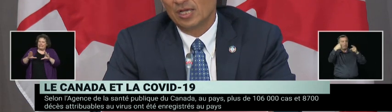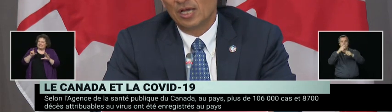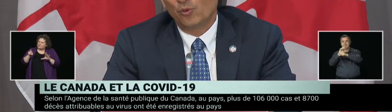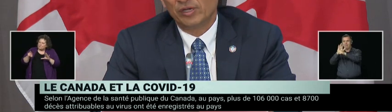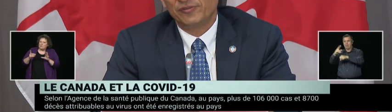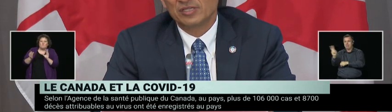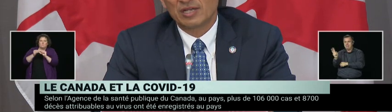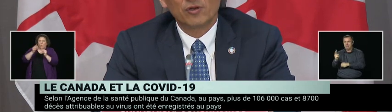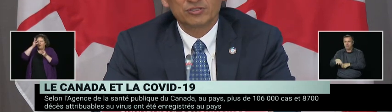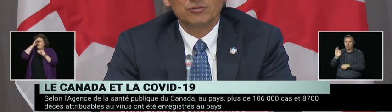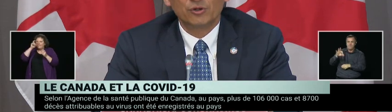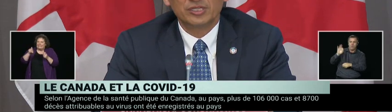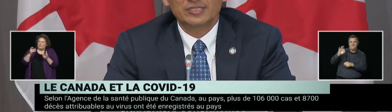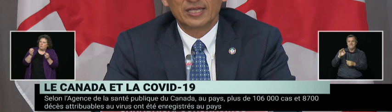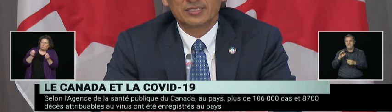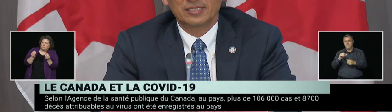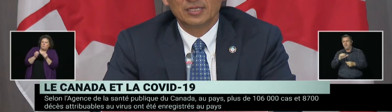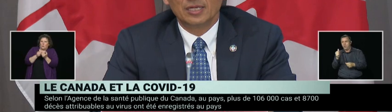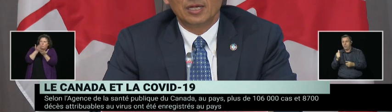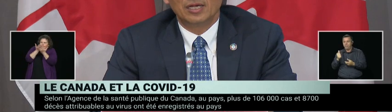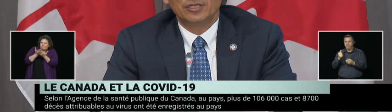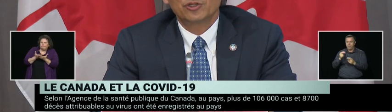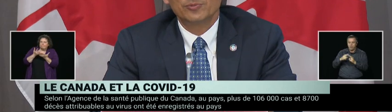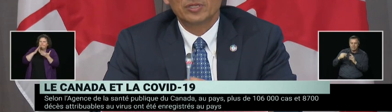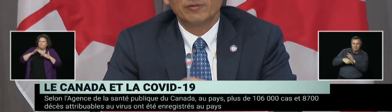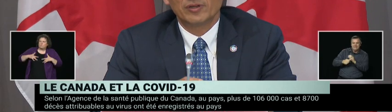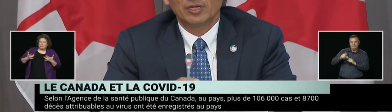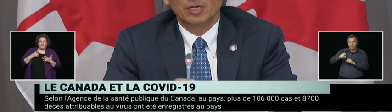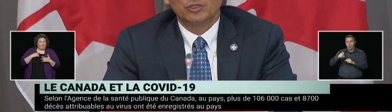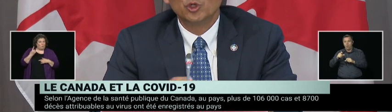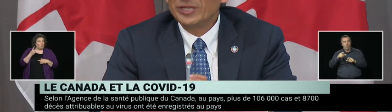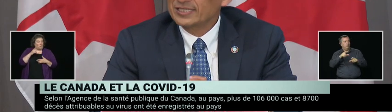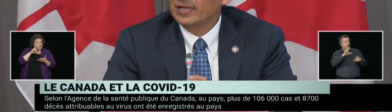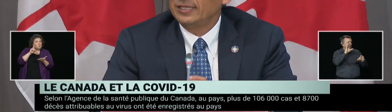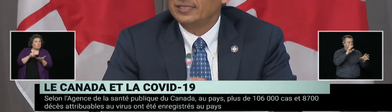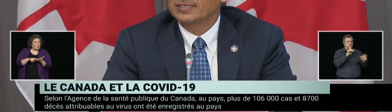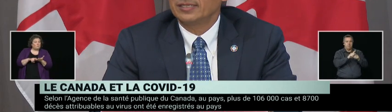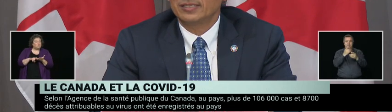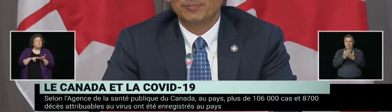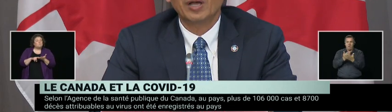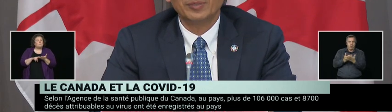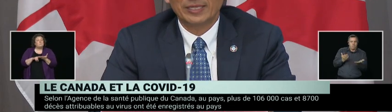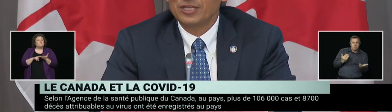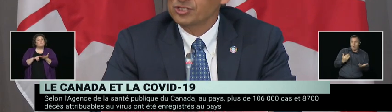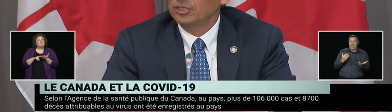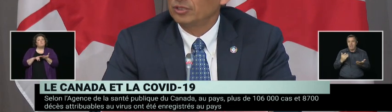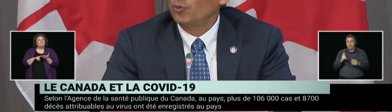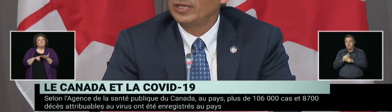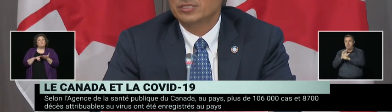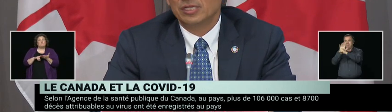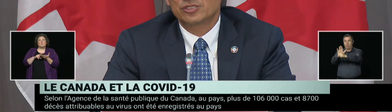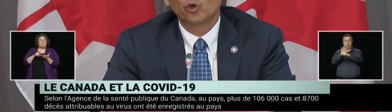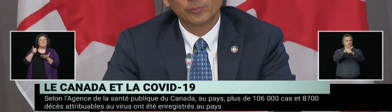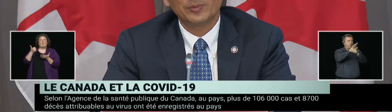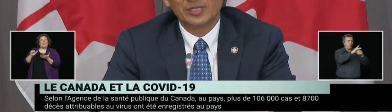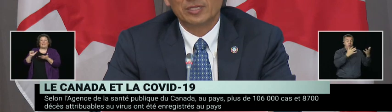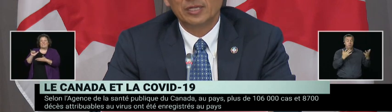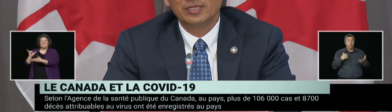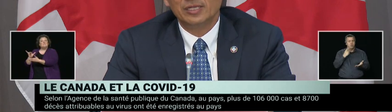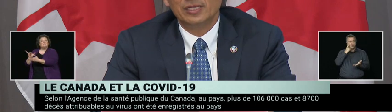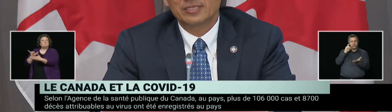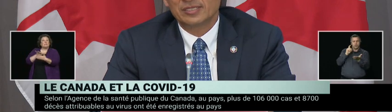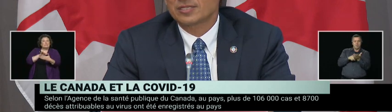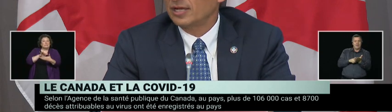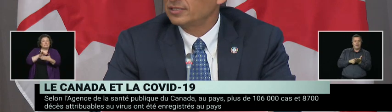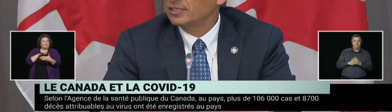virus. One of the things I've also noticed is that in terms of doing studies and publication, the way it's normally been